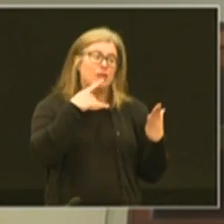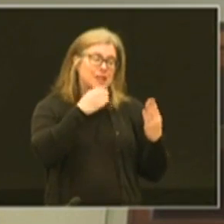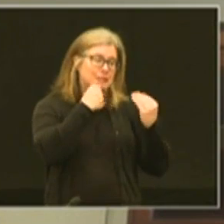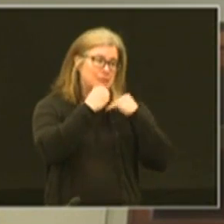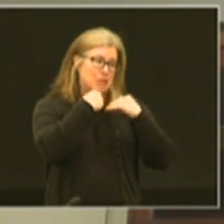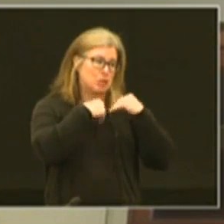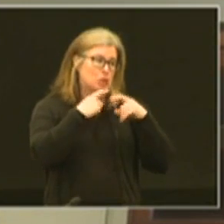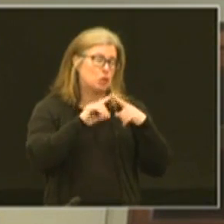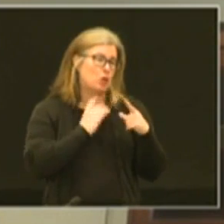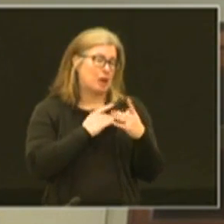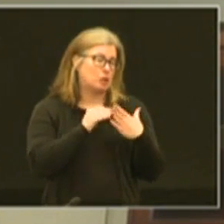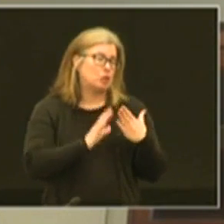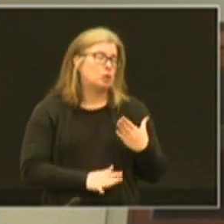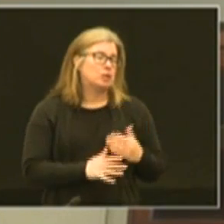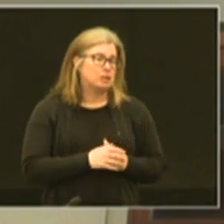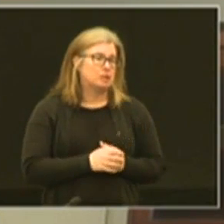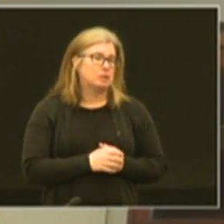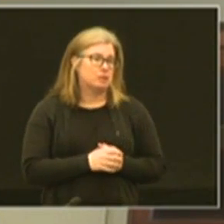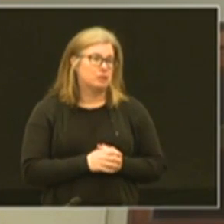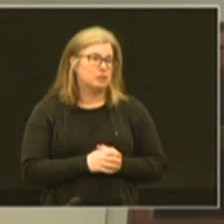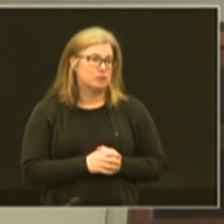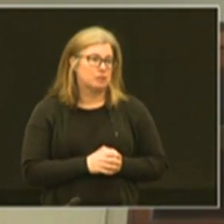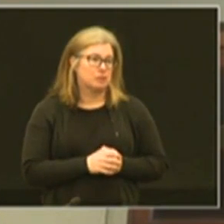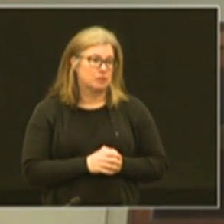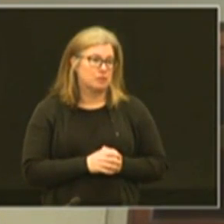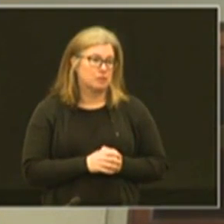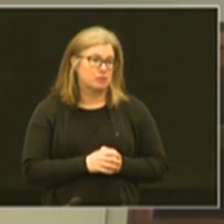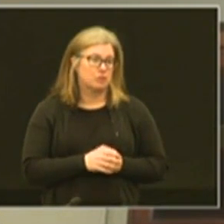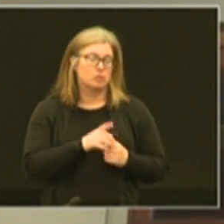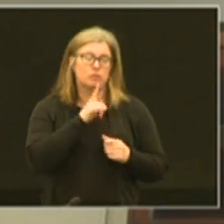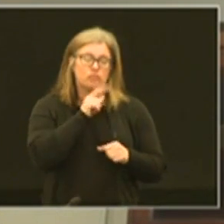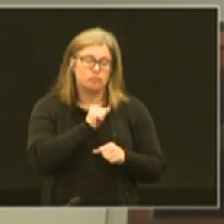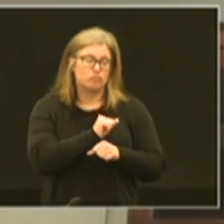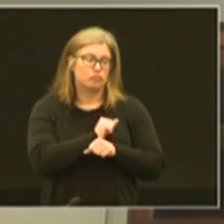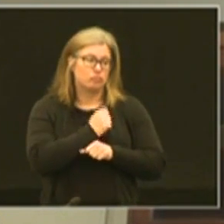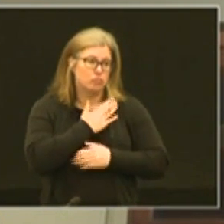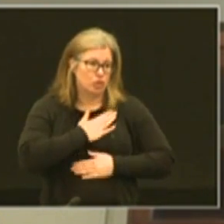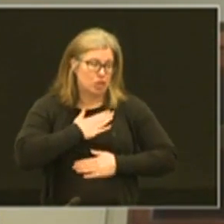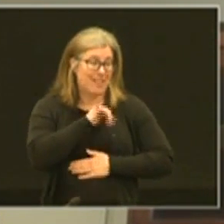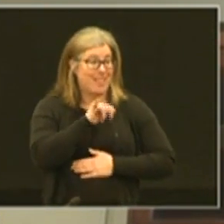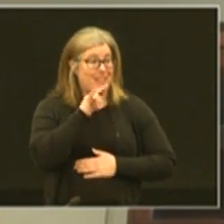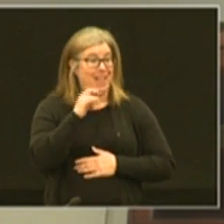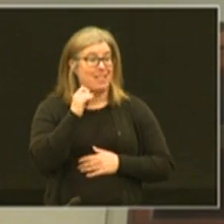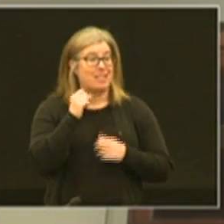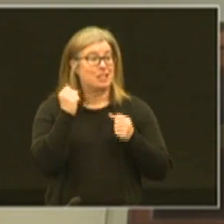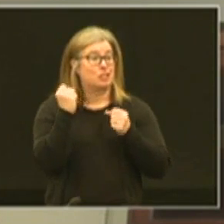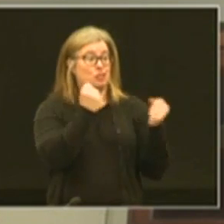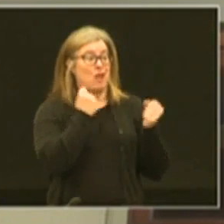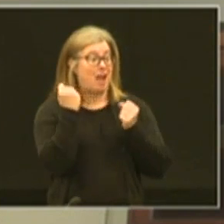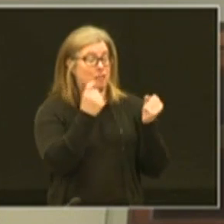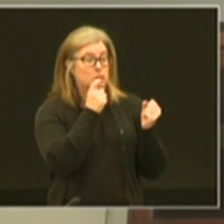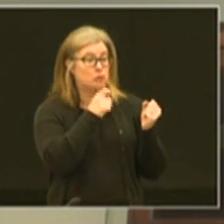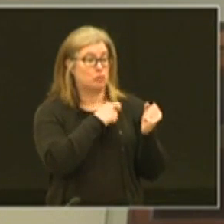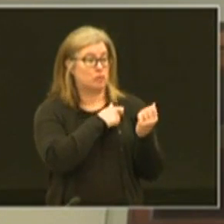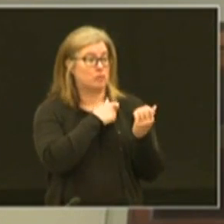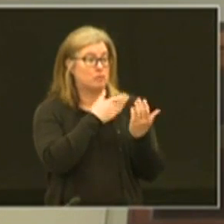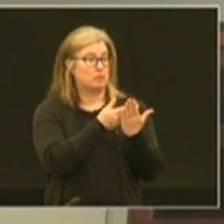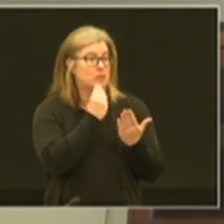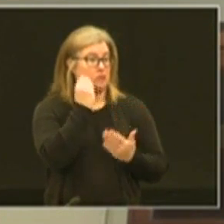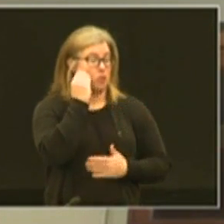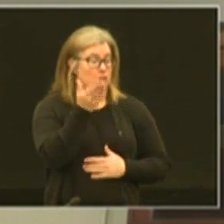meals to our students and and we truly appreciate them and the drivers that are getting the food there so